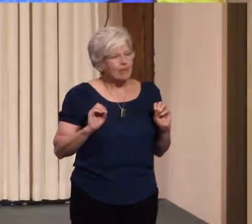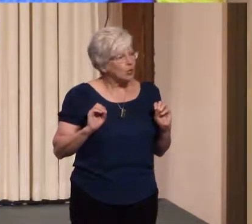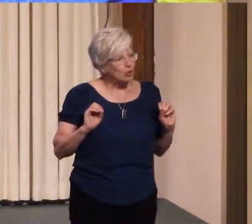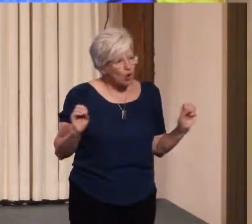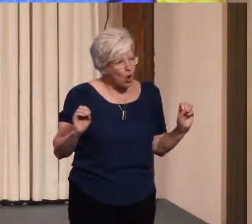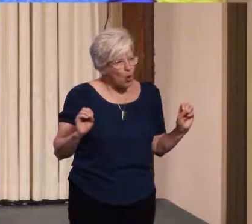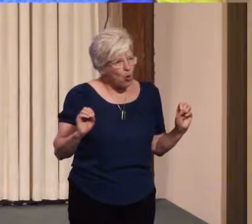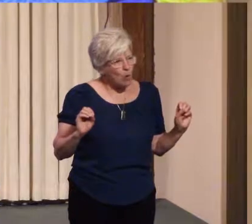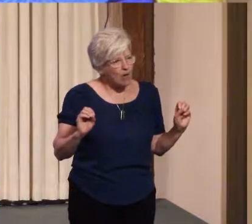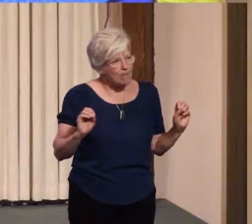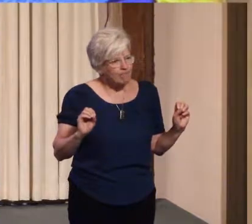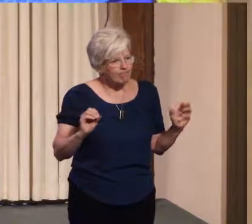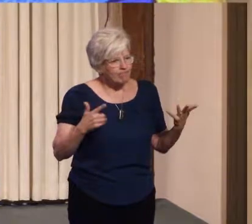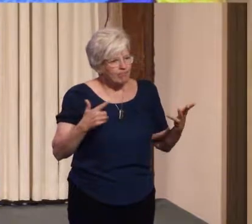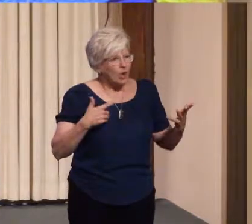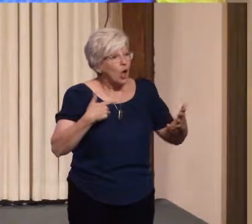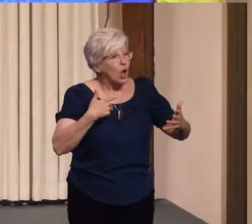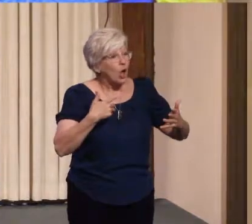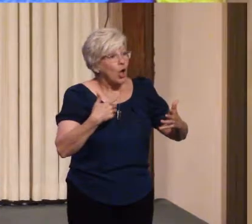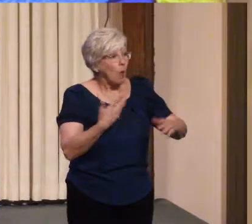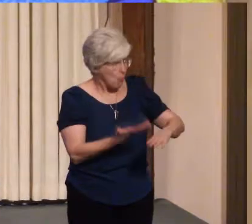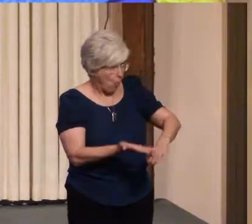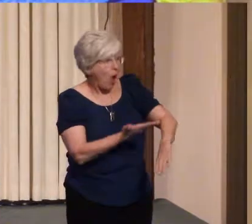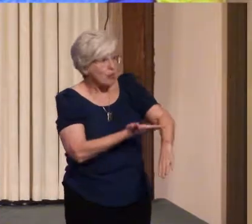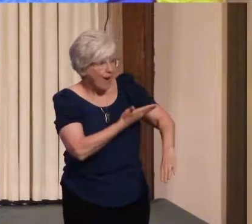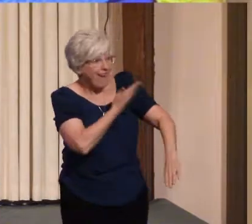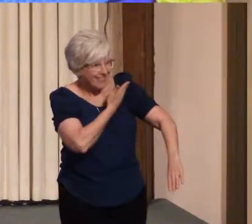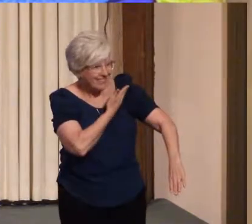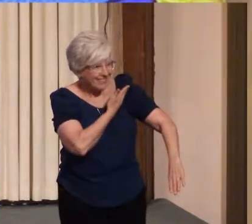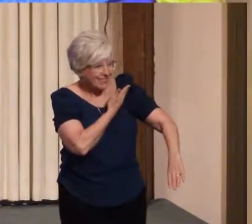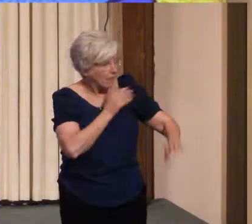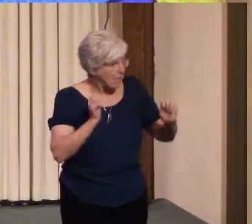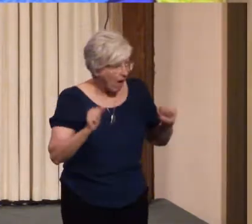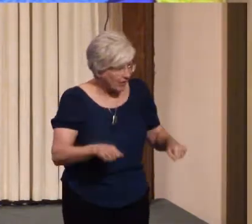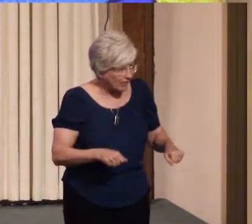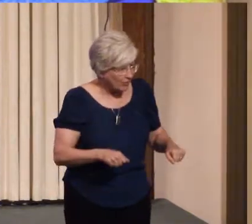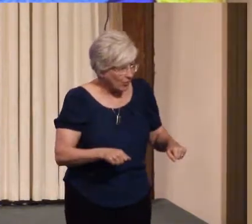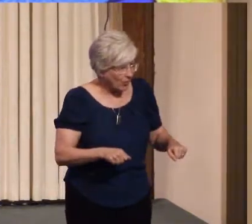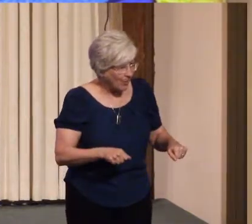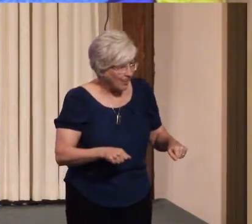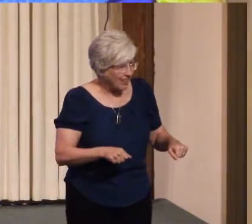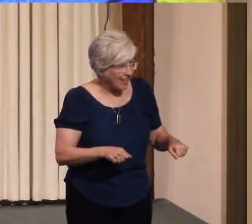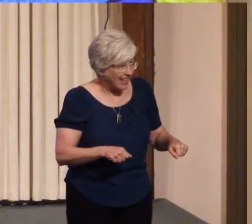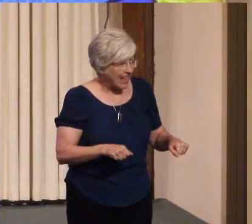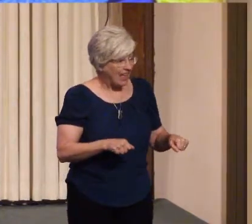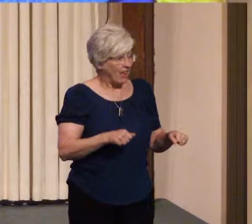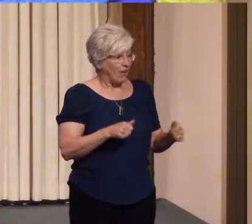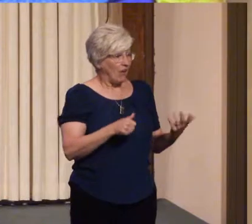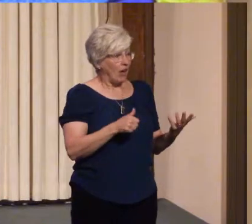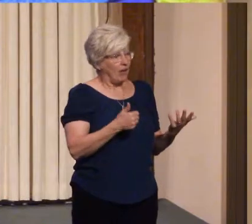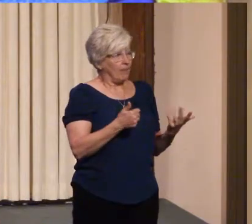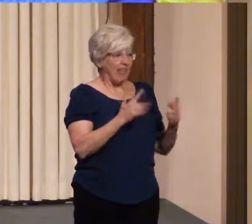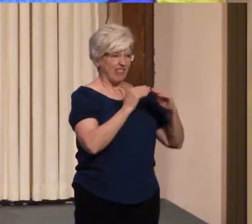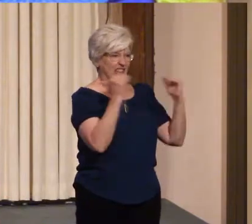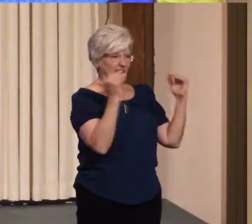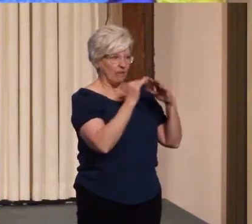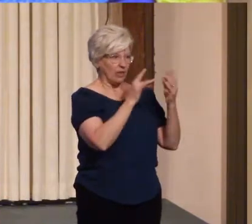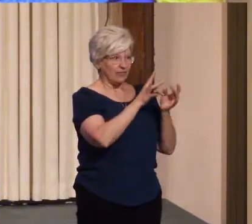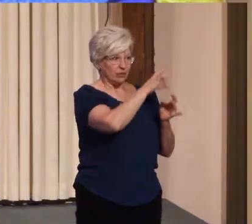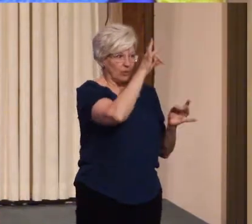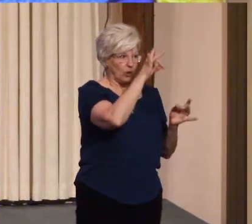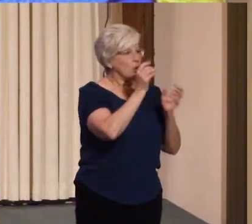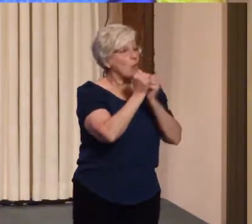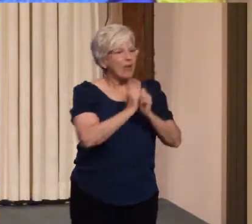possible at the level of spirit without meditation. She says daily.